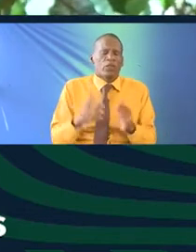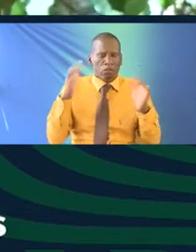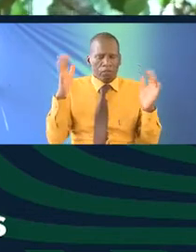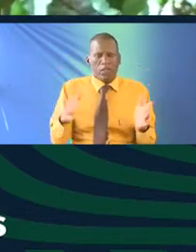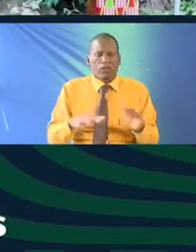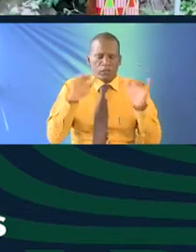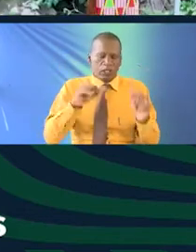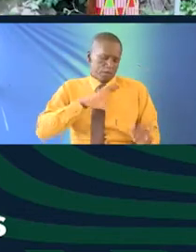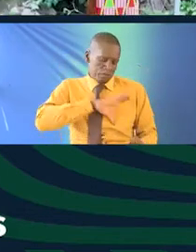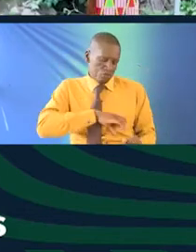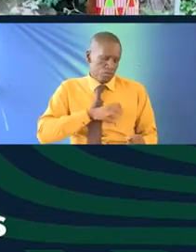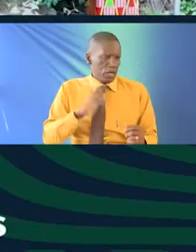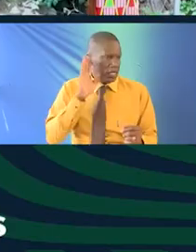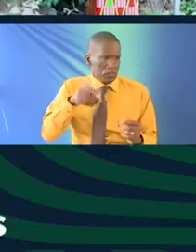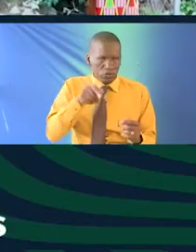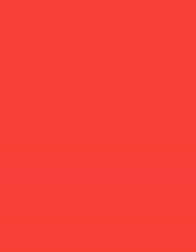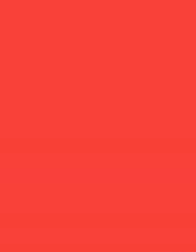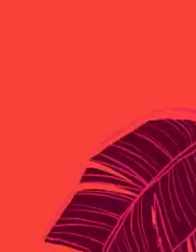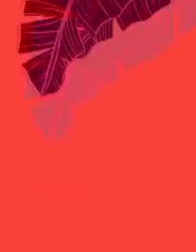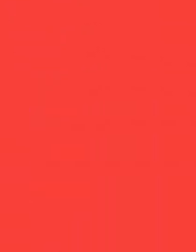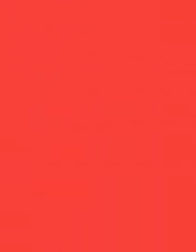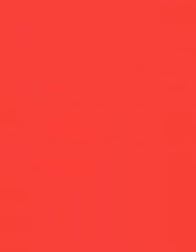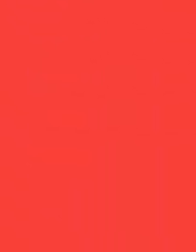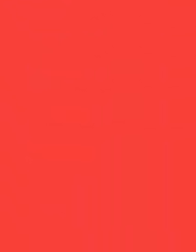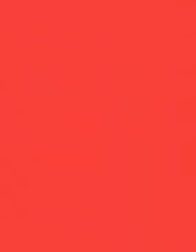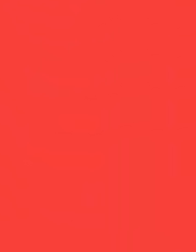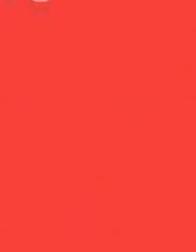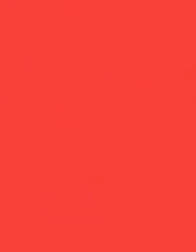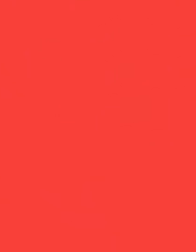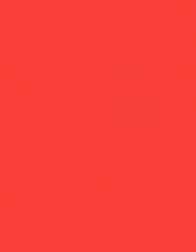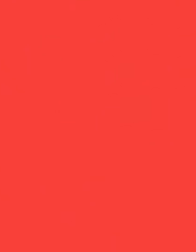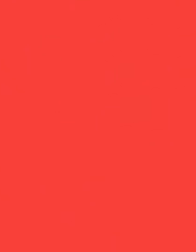you very much for being patient and listening to this and